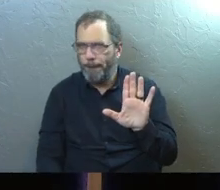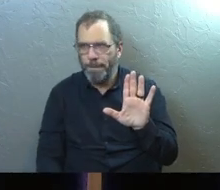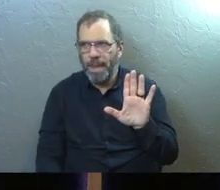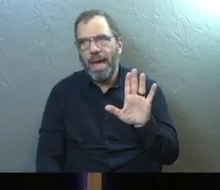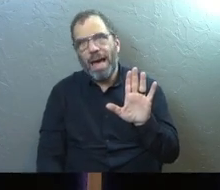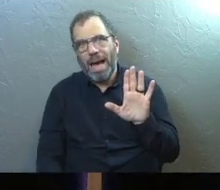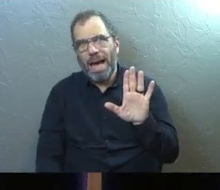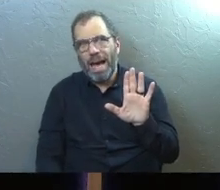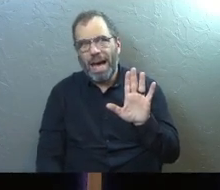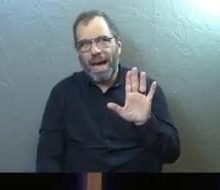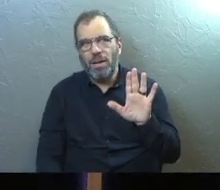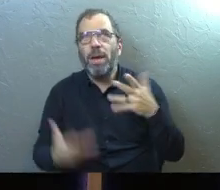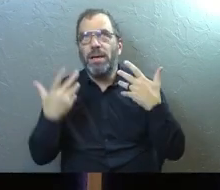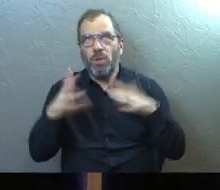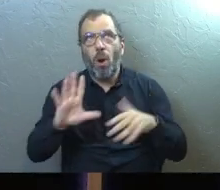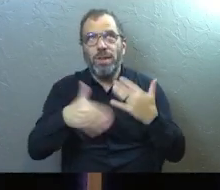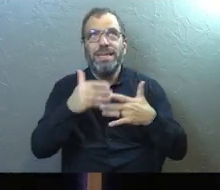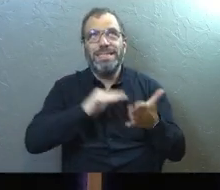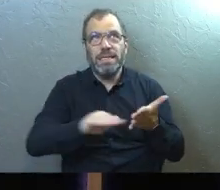I'm almost done with the disclaimers.